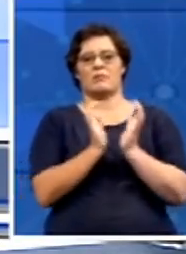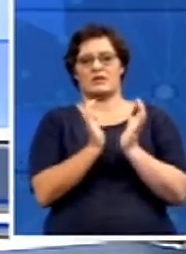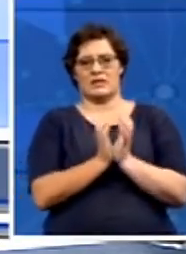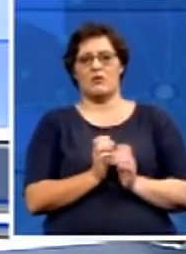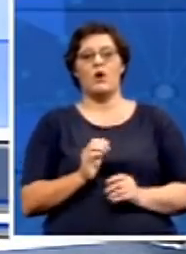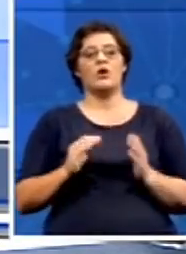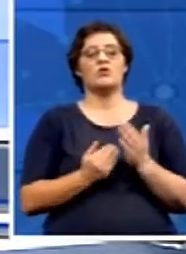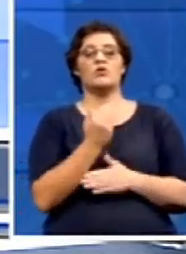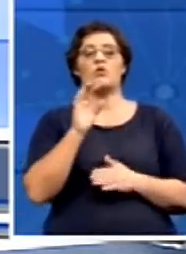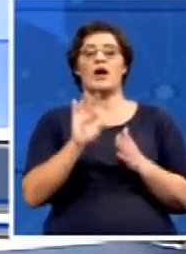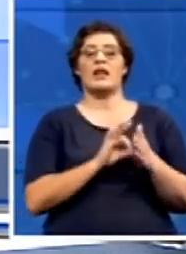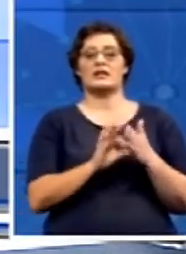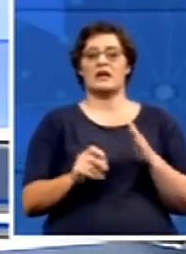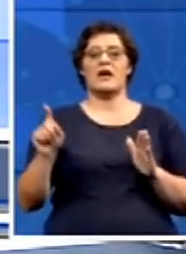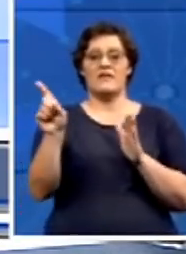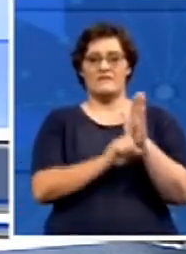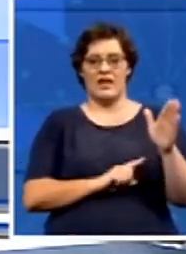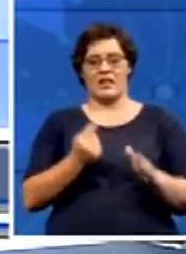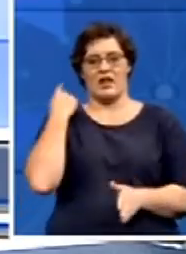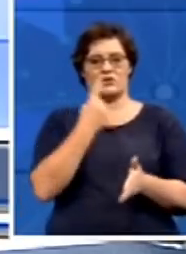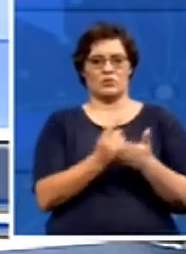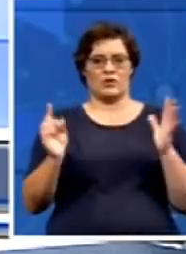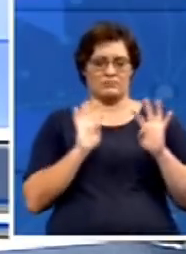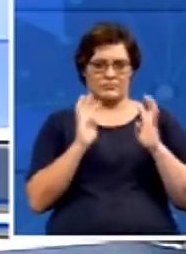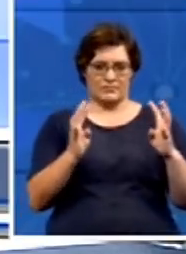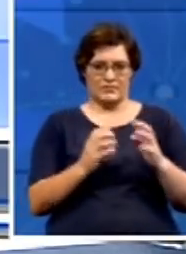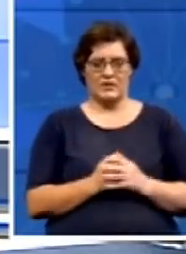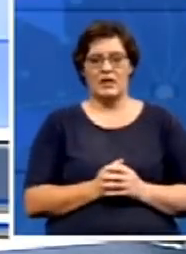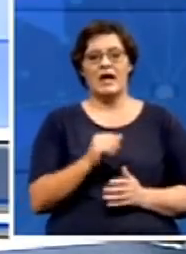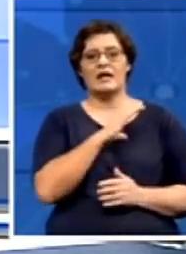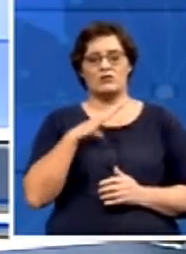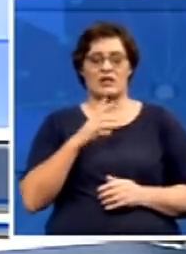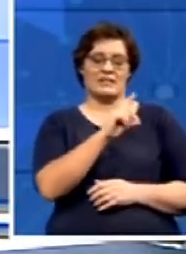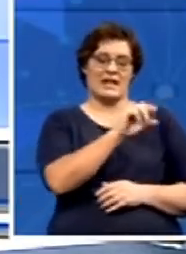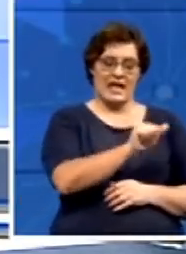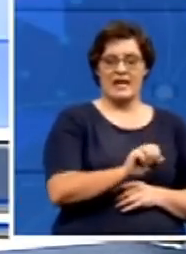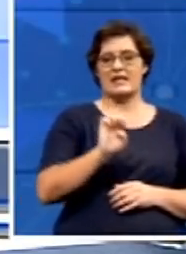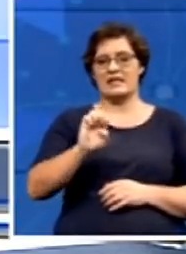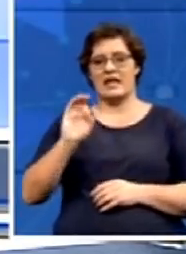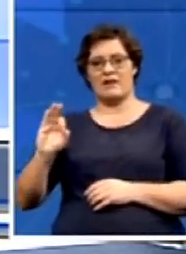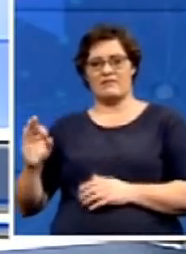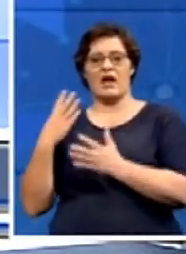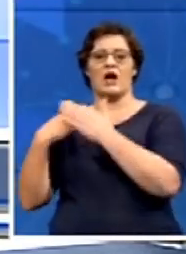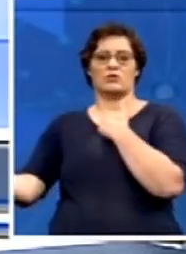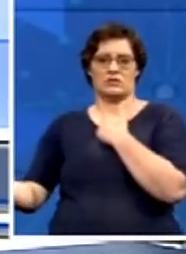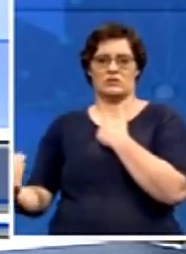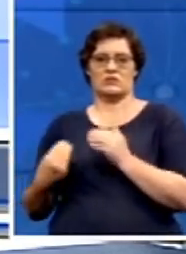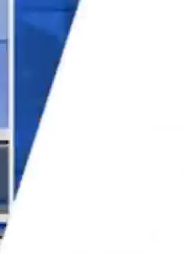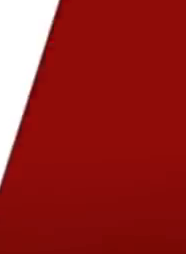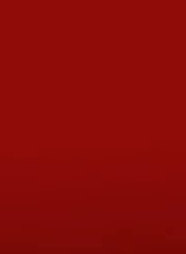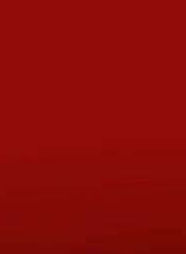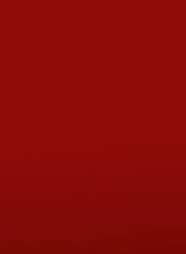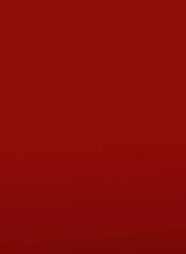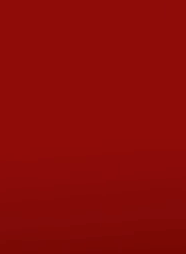to sit last week with councillors from the DA and the EFF walking out. We now take you to Peter Maritzburg and this live crossing